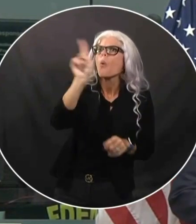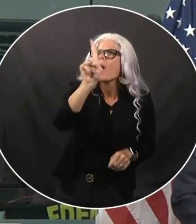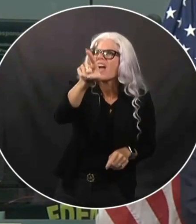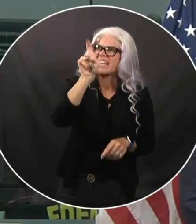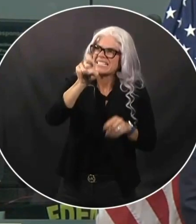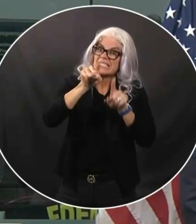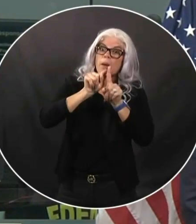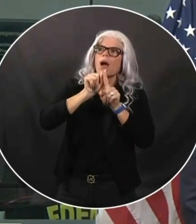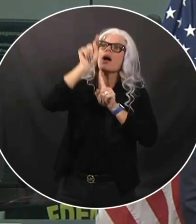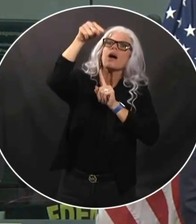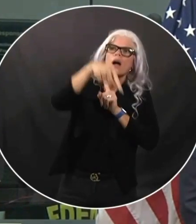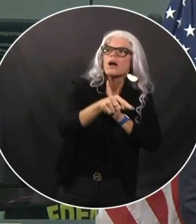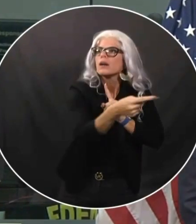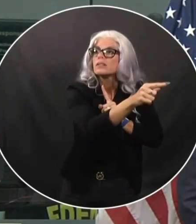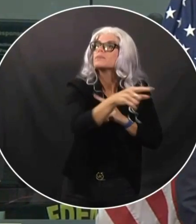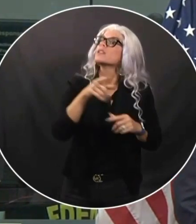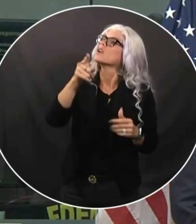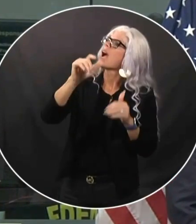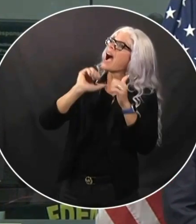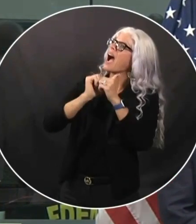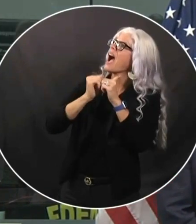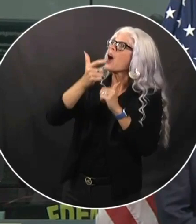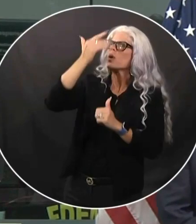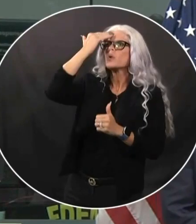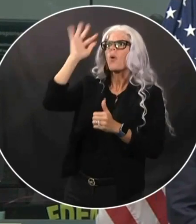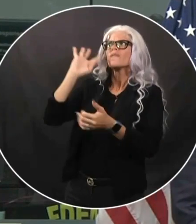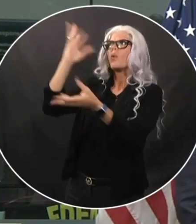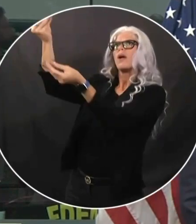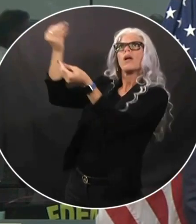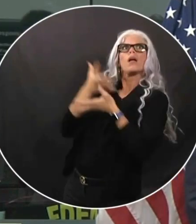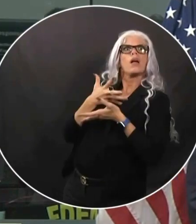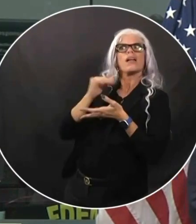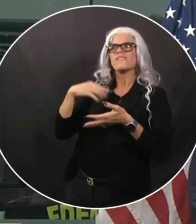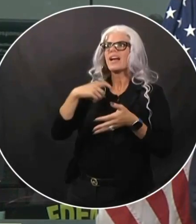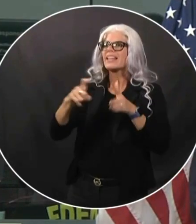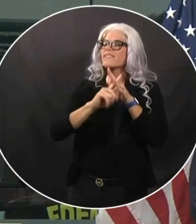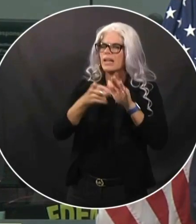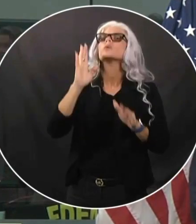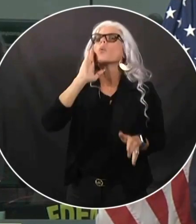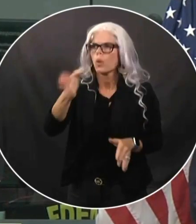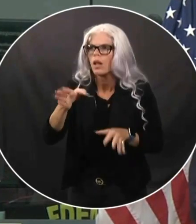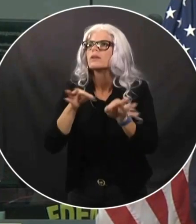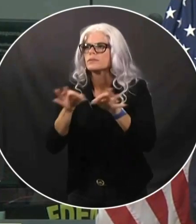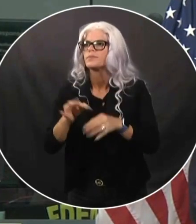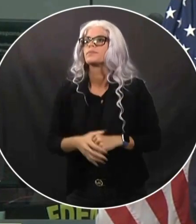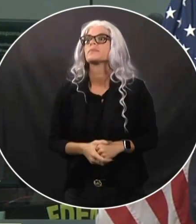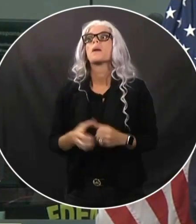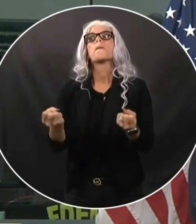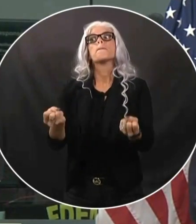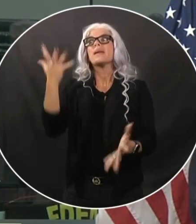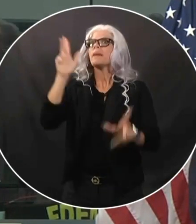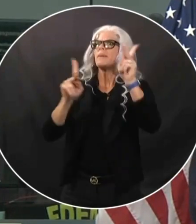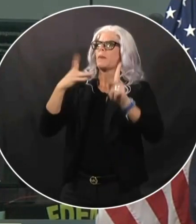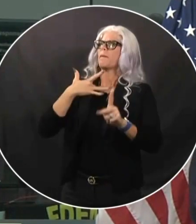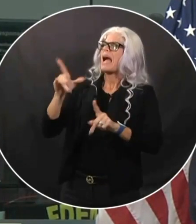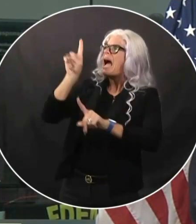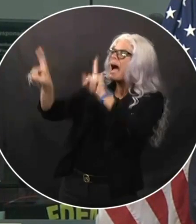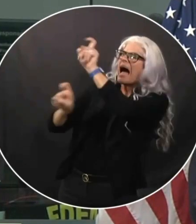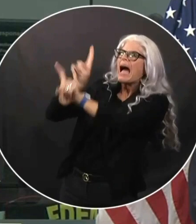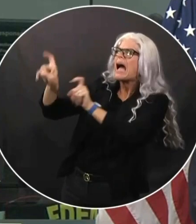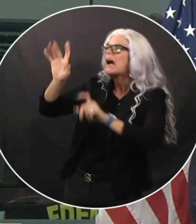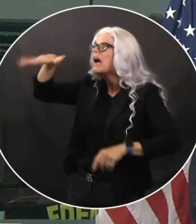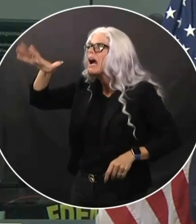receive weather alerts and information from your local officials. We have received numerous inquiries from individuals navigating